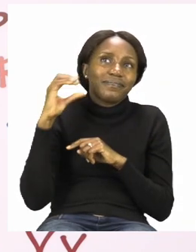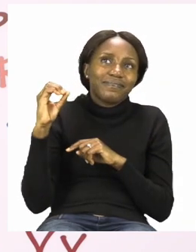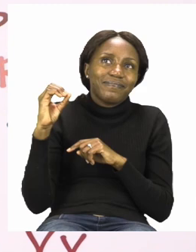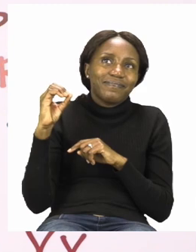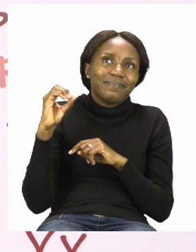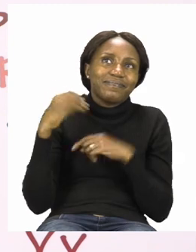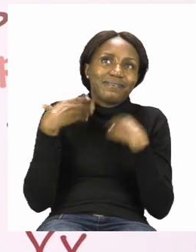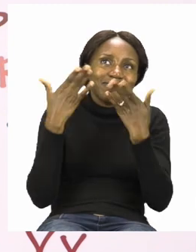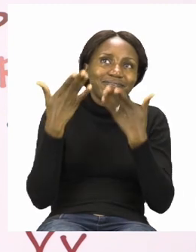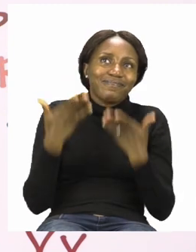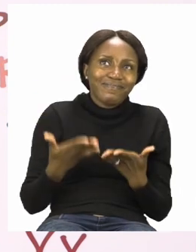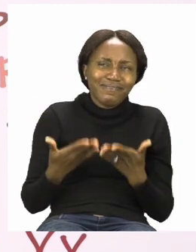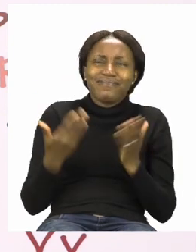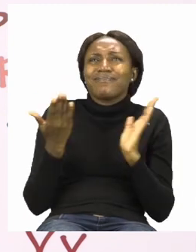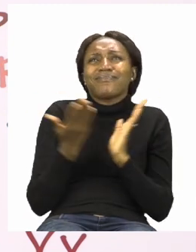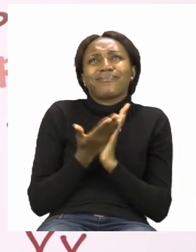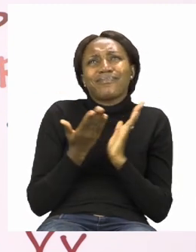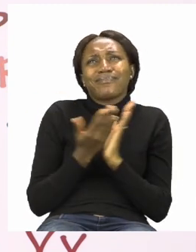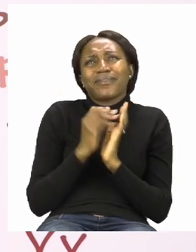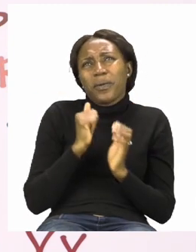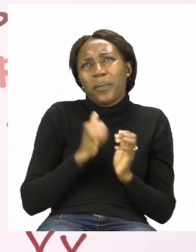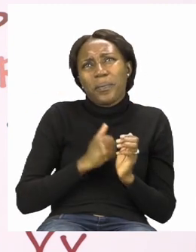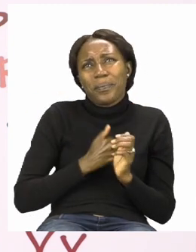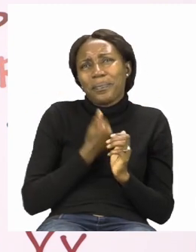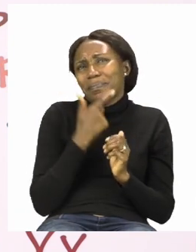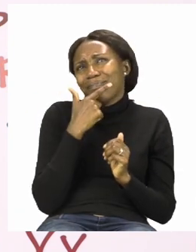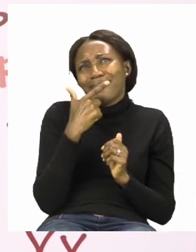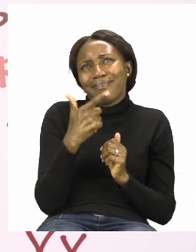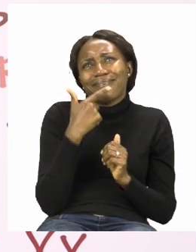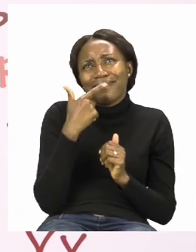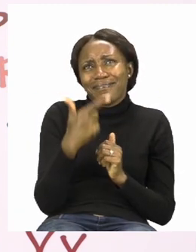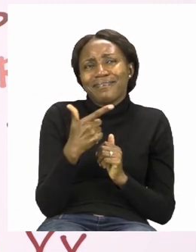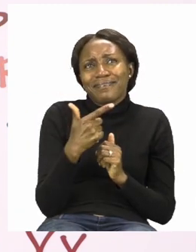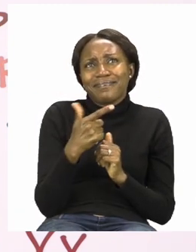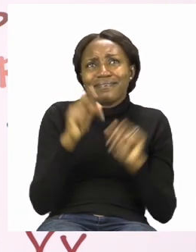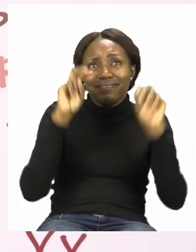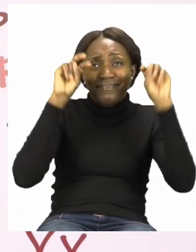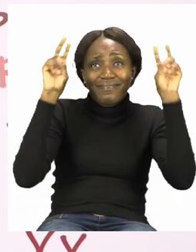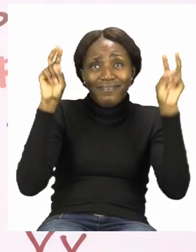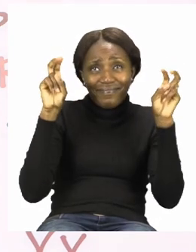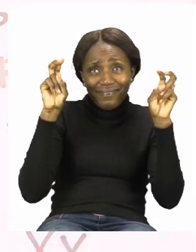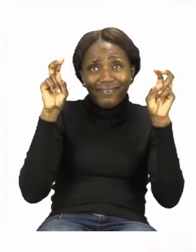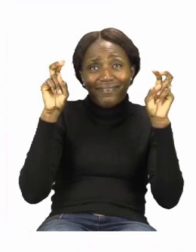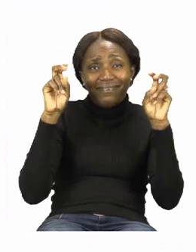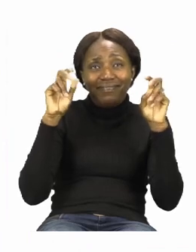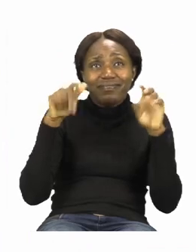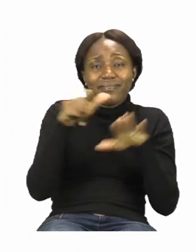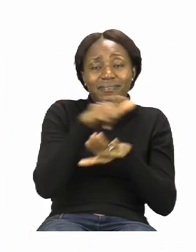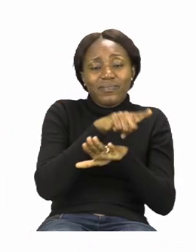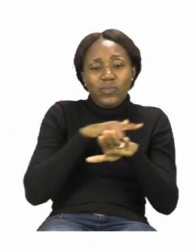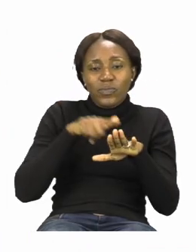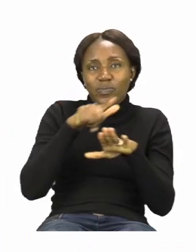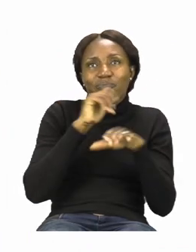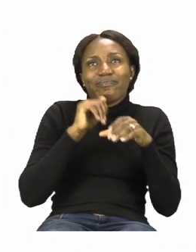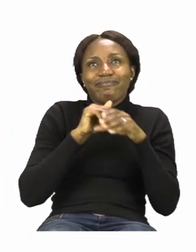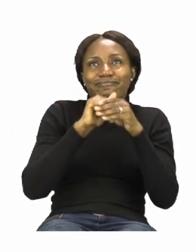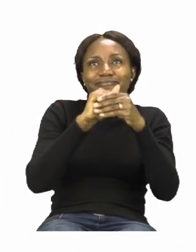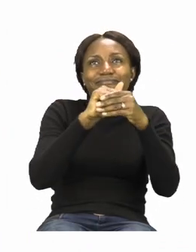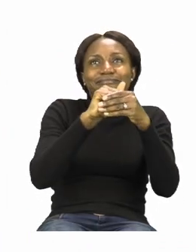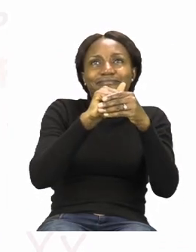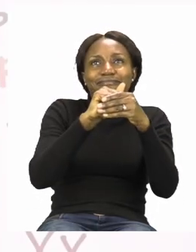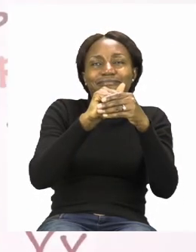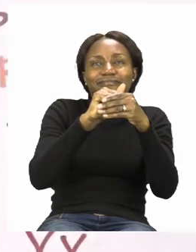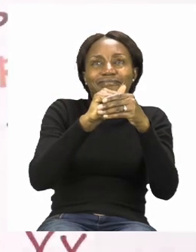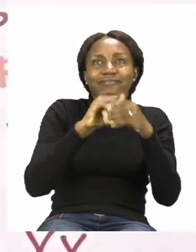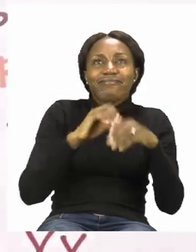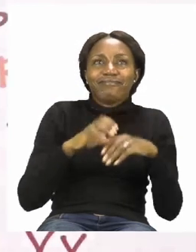Mutsa and thank you so much for joining me today. Our theme this week is local